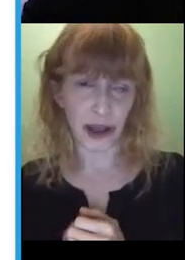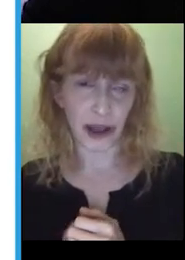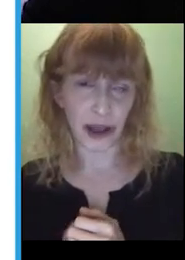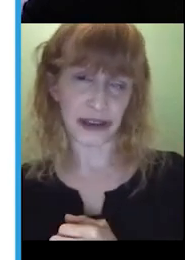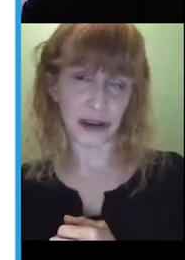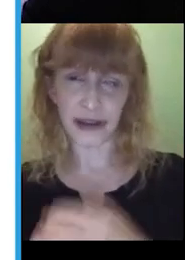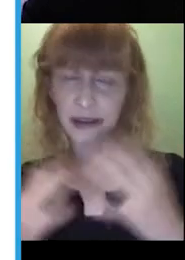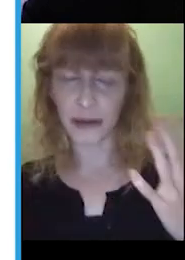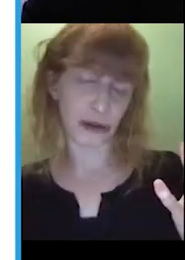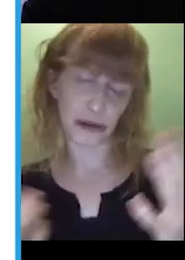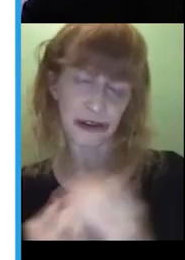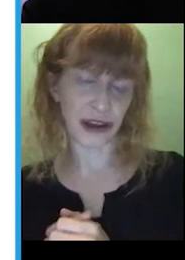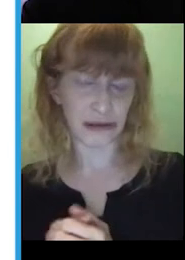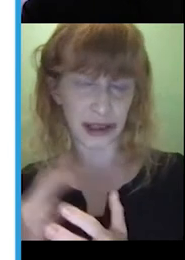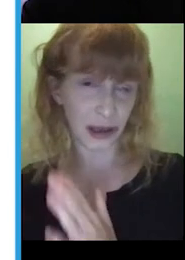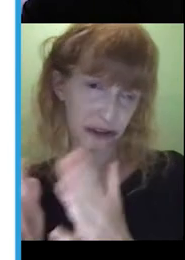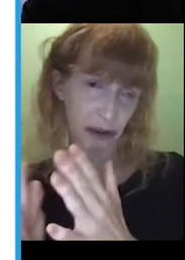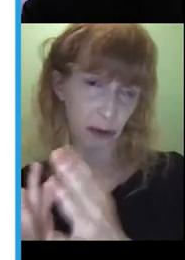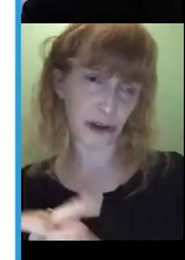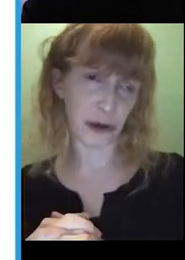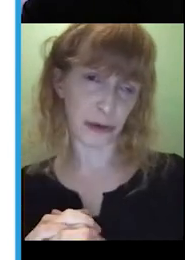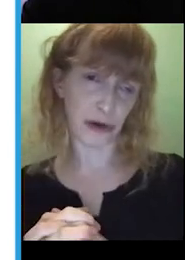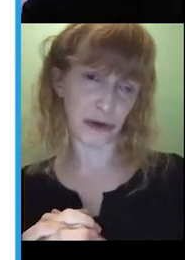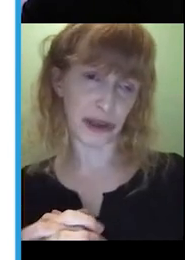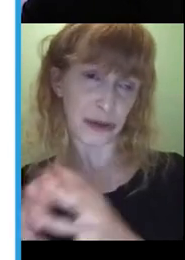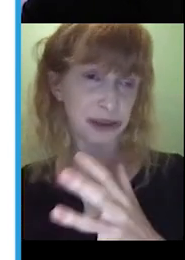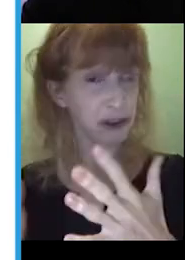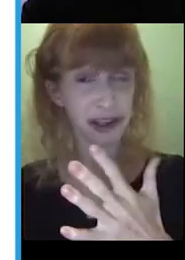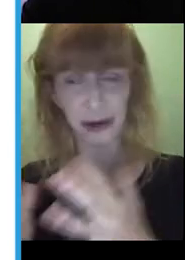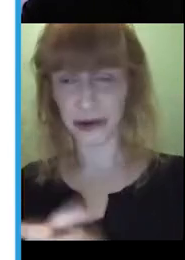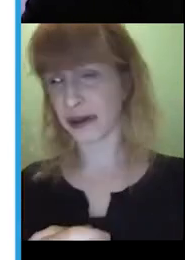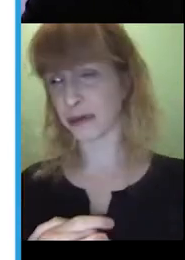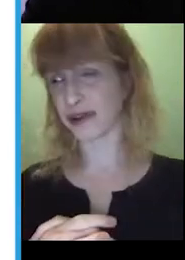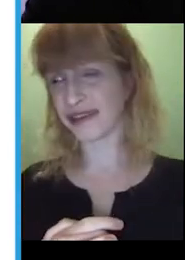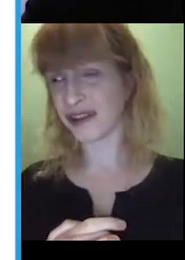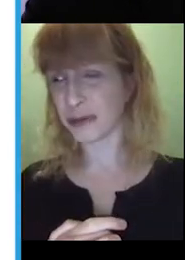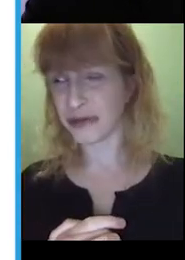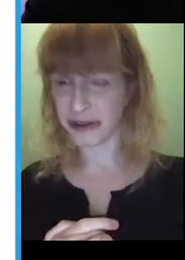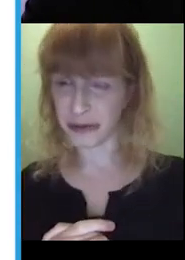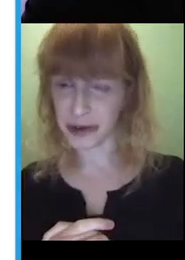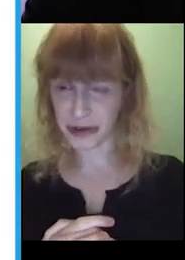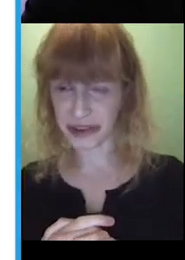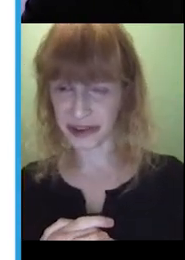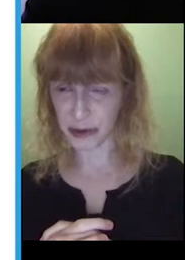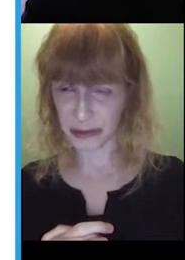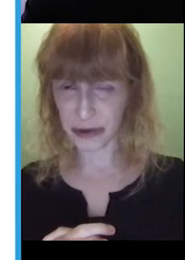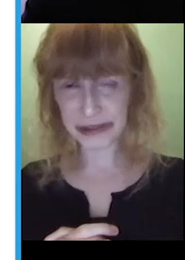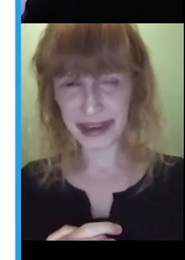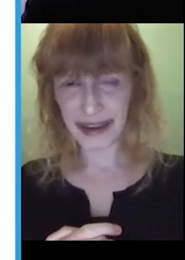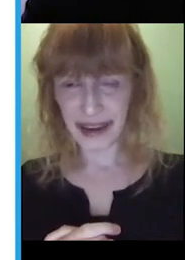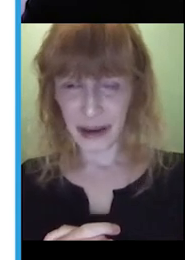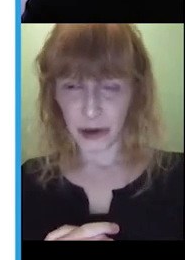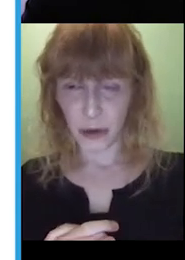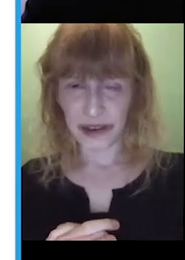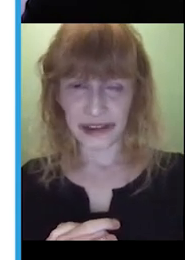other principles that we think about. And anybody who's done a keyword sign workshop, or if you're here because you're a keyword sign presenter, you'll be very familiar with these principles.